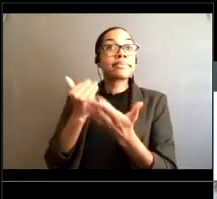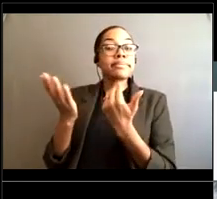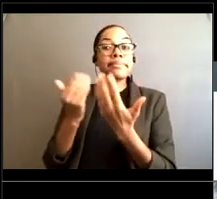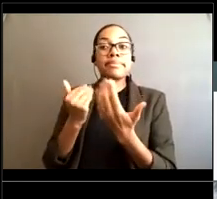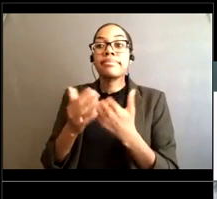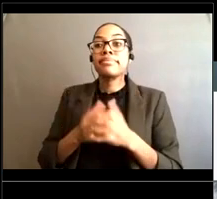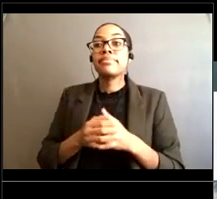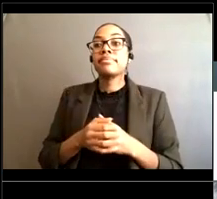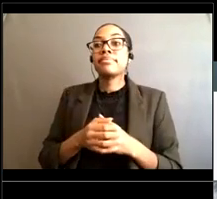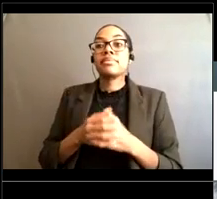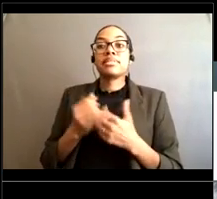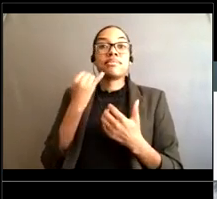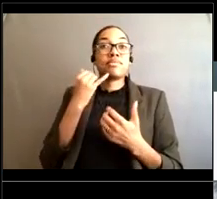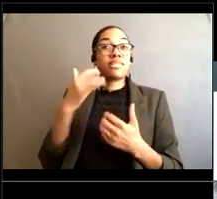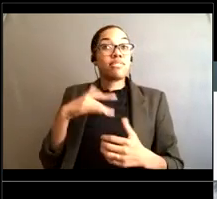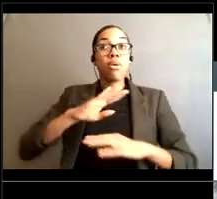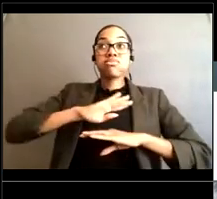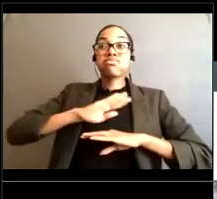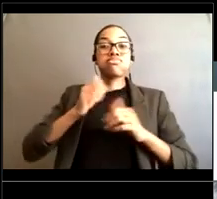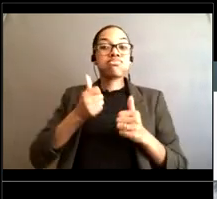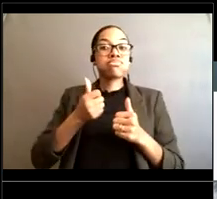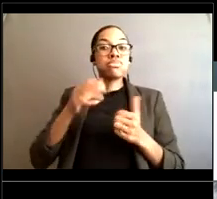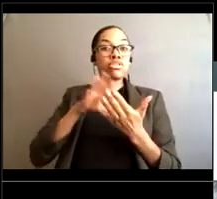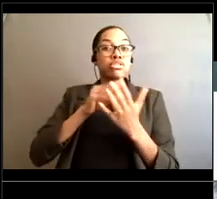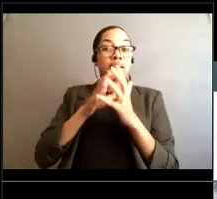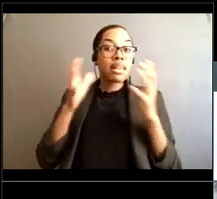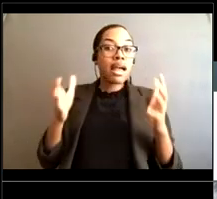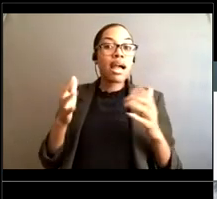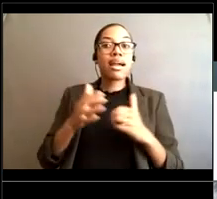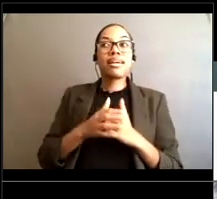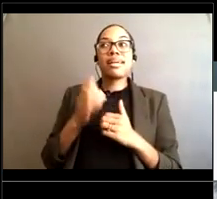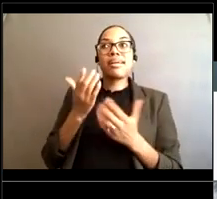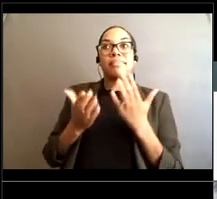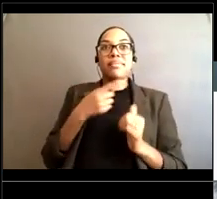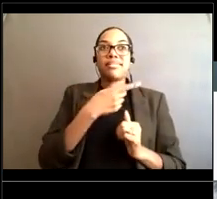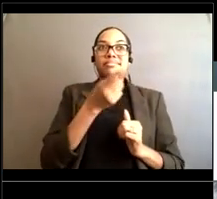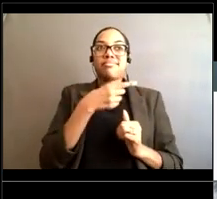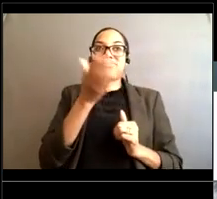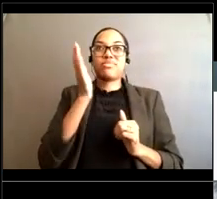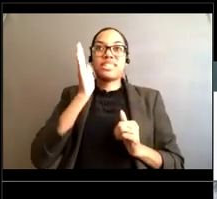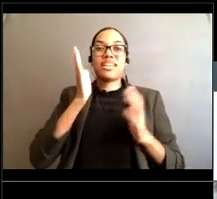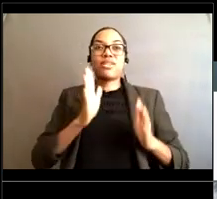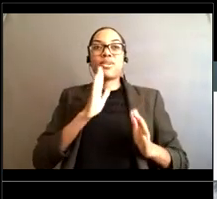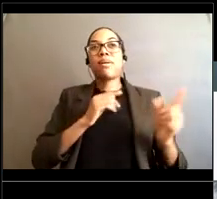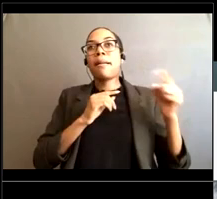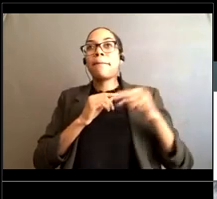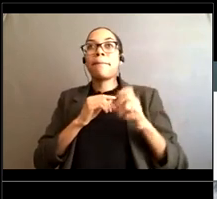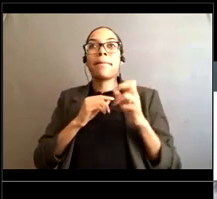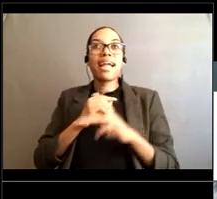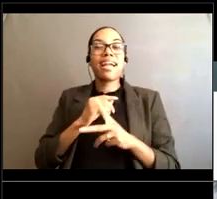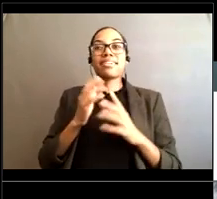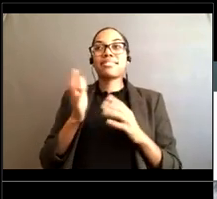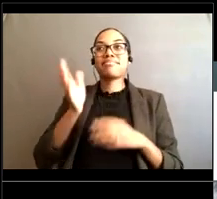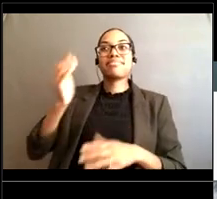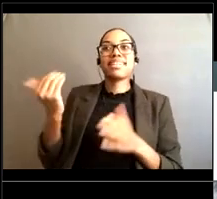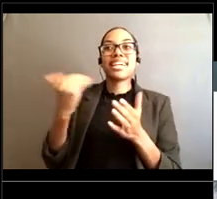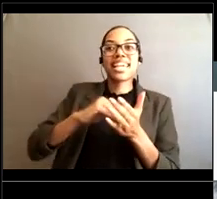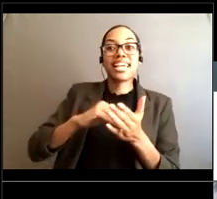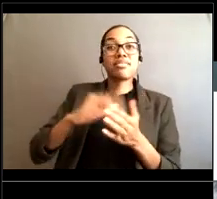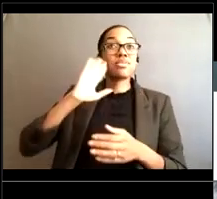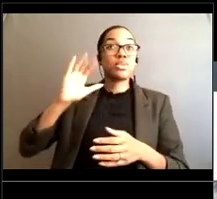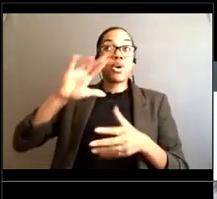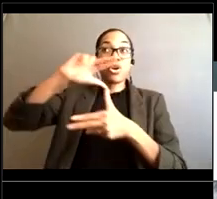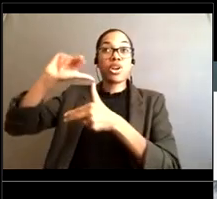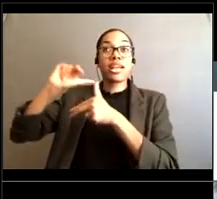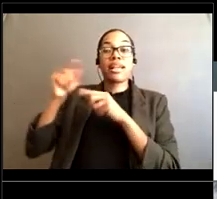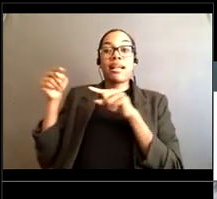Um If you thought it was helpful, maybe we can convince them to do some other kinds of webinars in the future, you know hurricane Season is upon us.